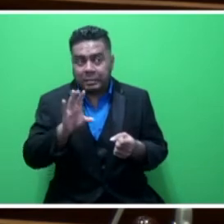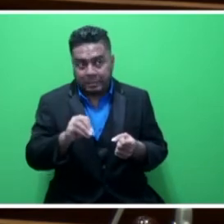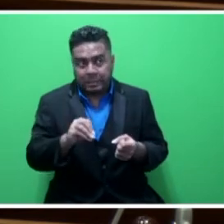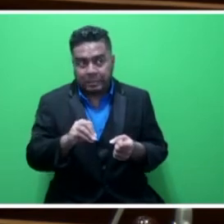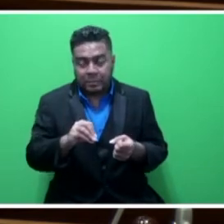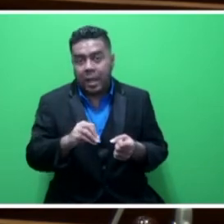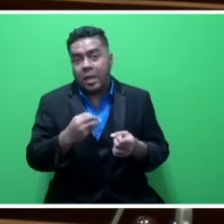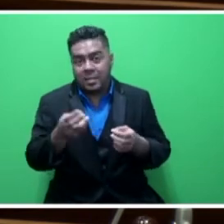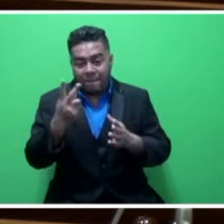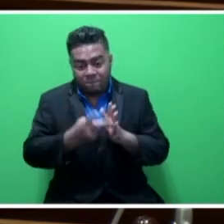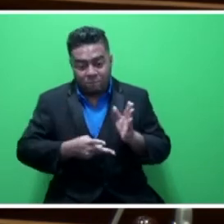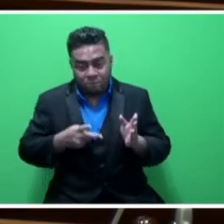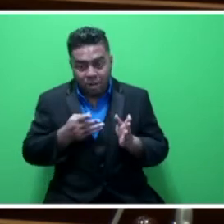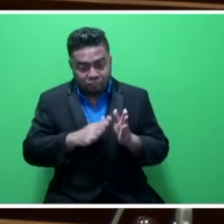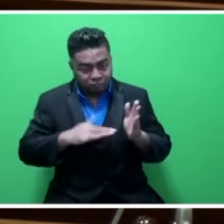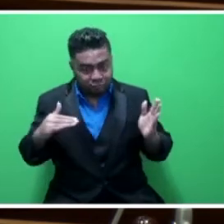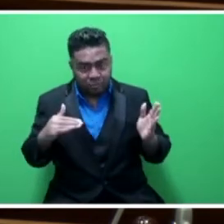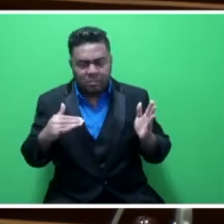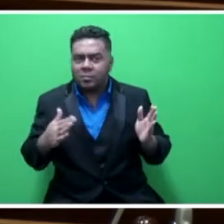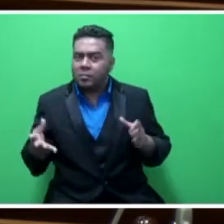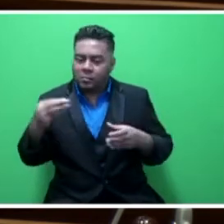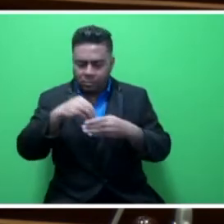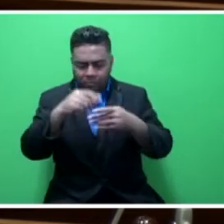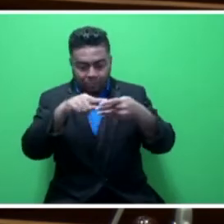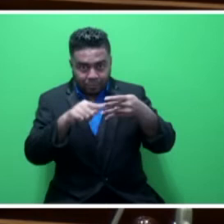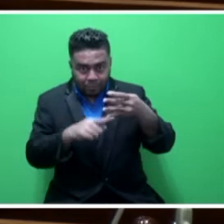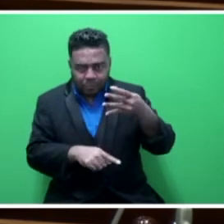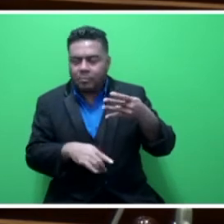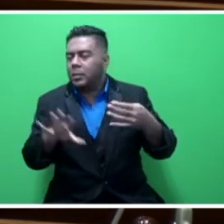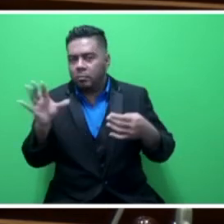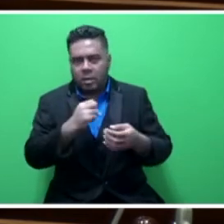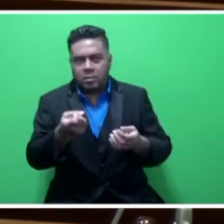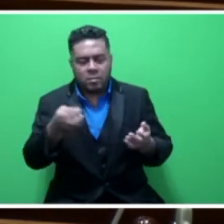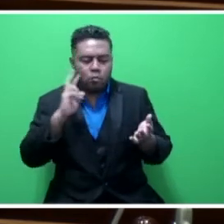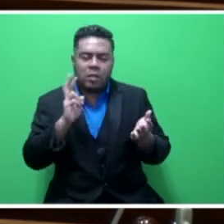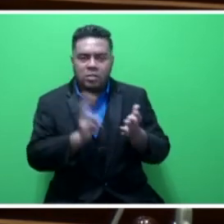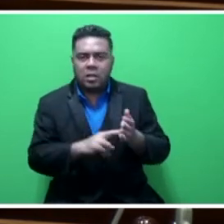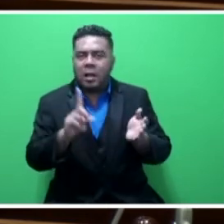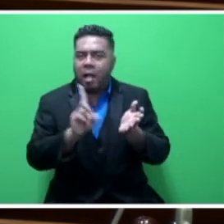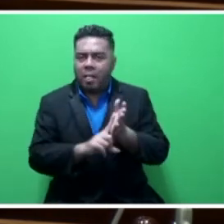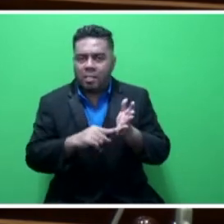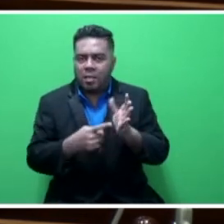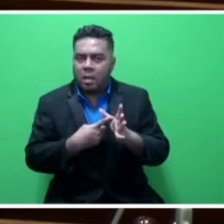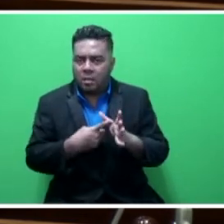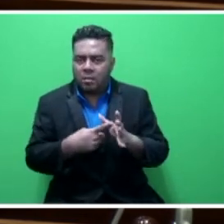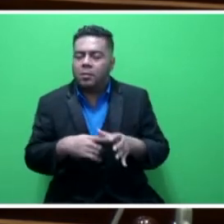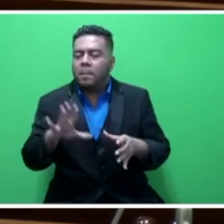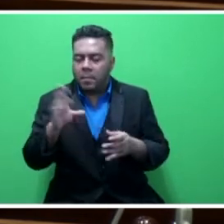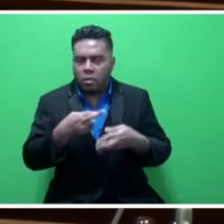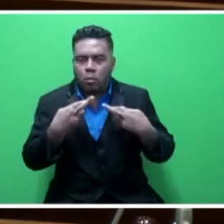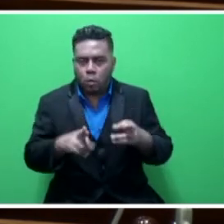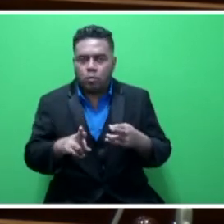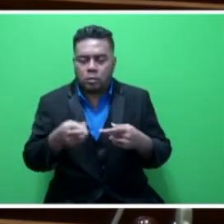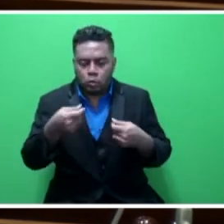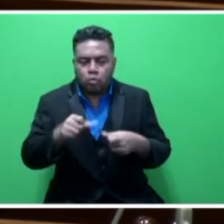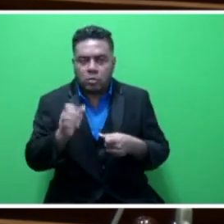a vehicle falls within this particular definition, it must be registered with the LTA and the road user levy